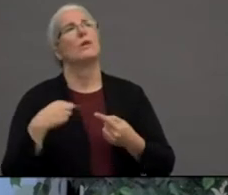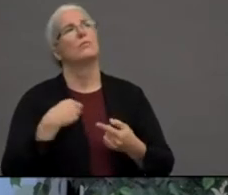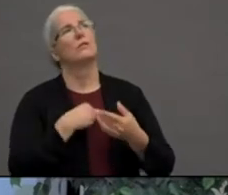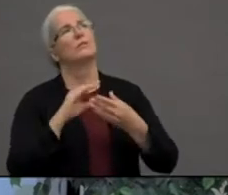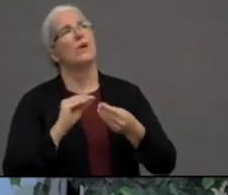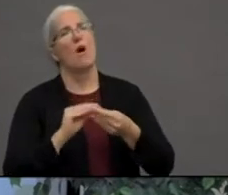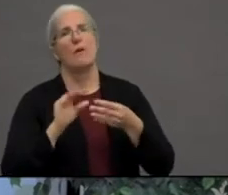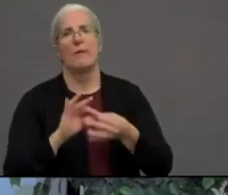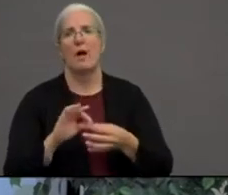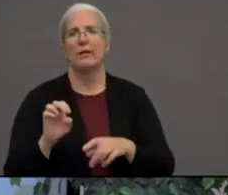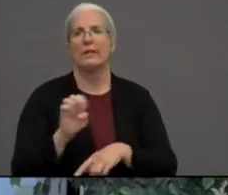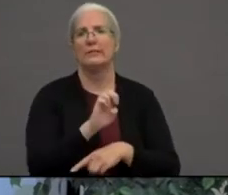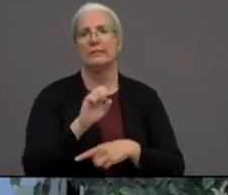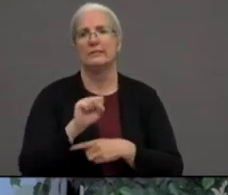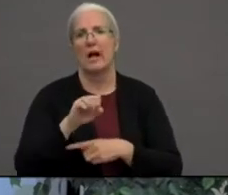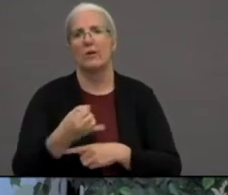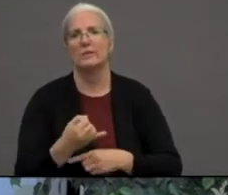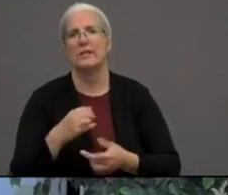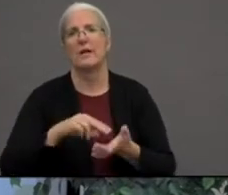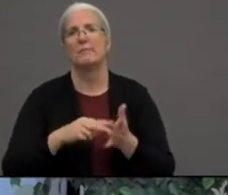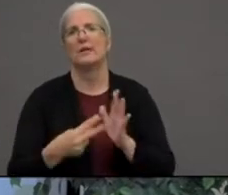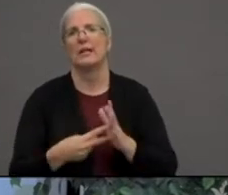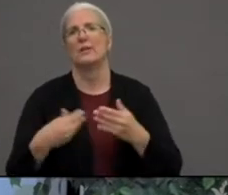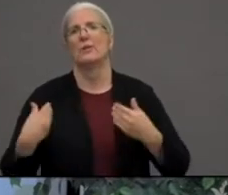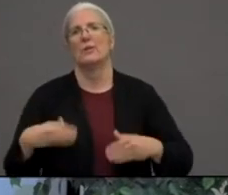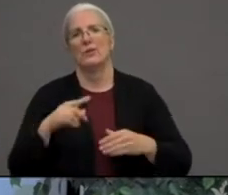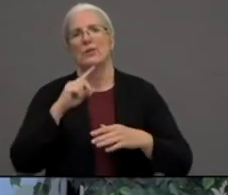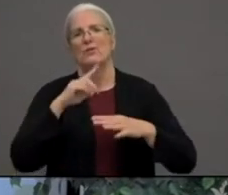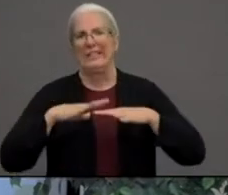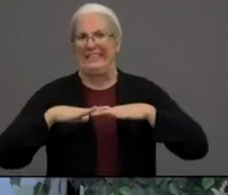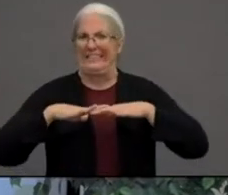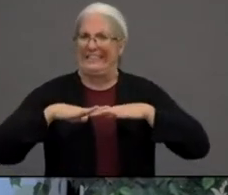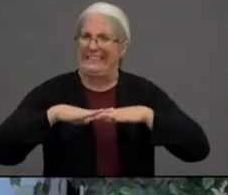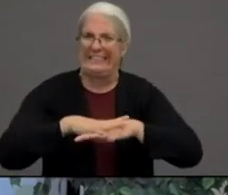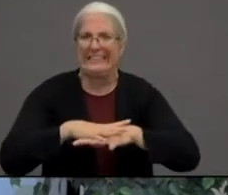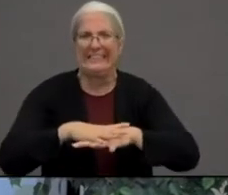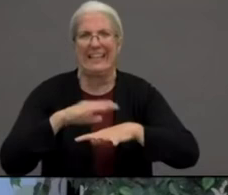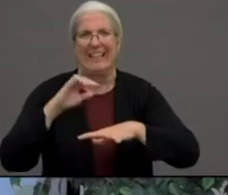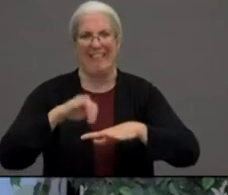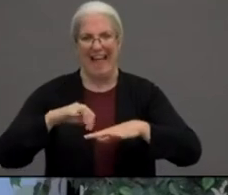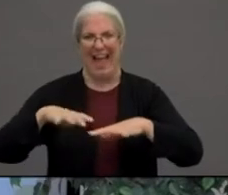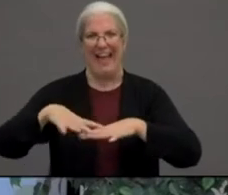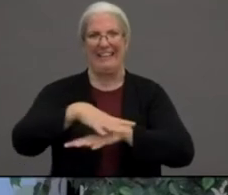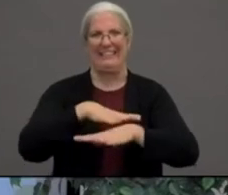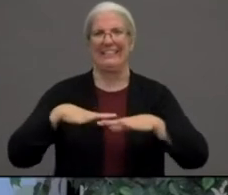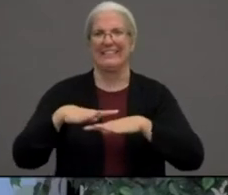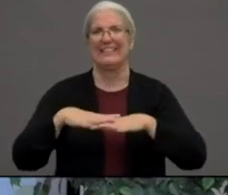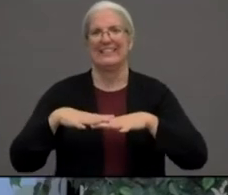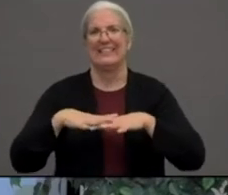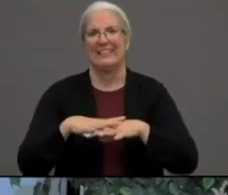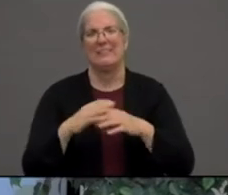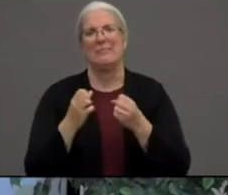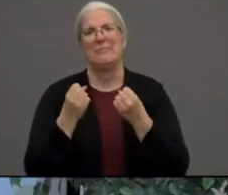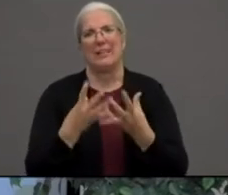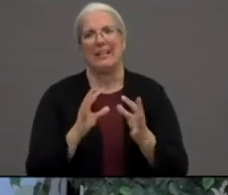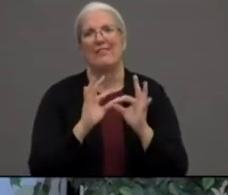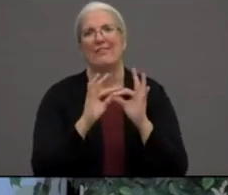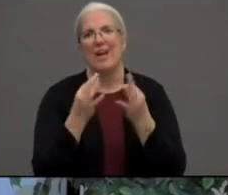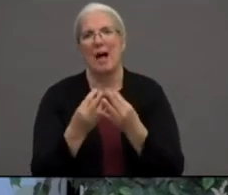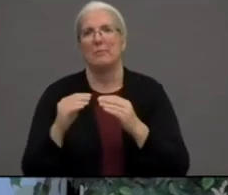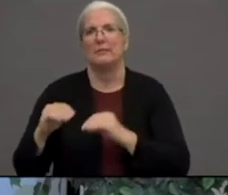we're talking about overcrowded conditions. We're talking about our families moving place